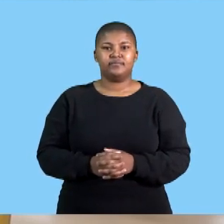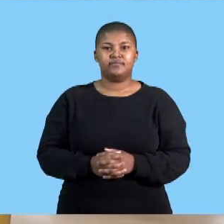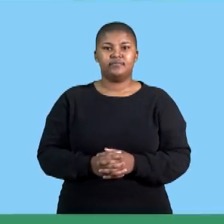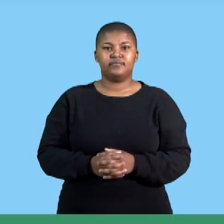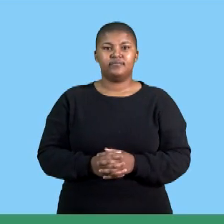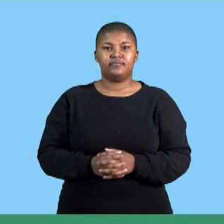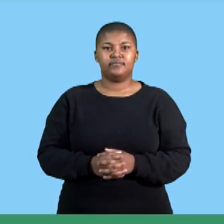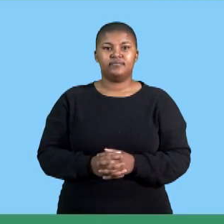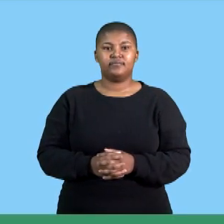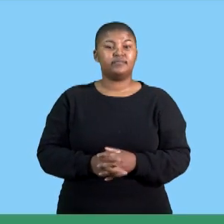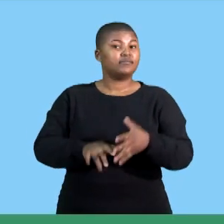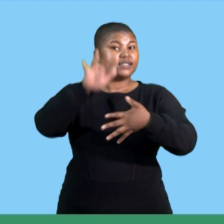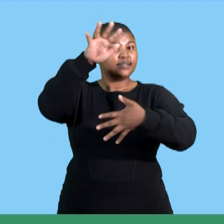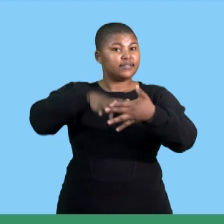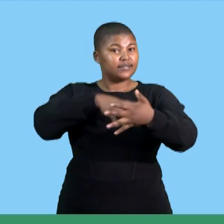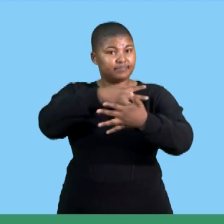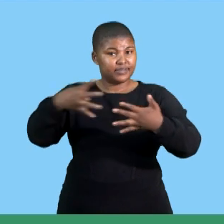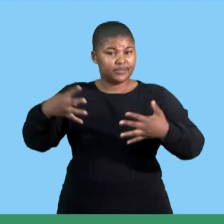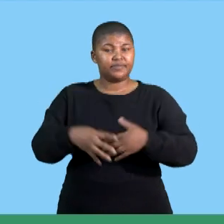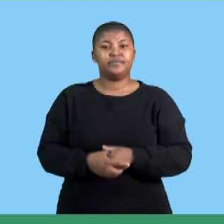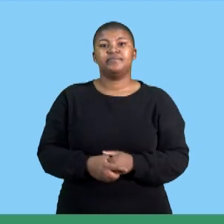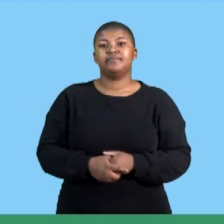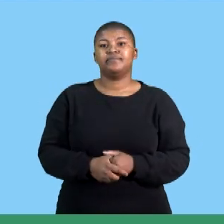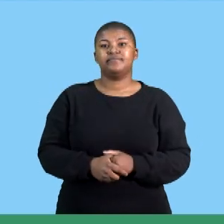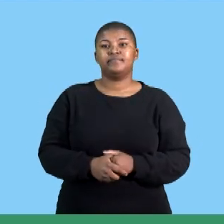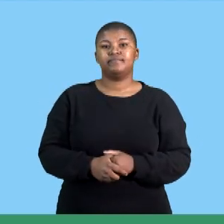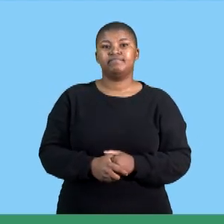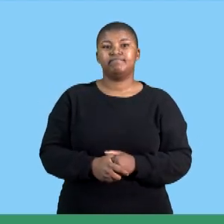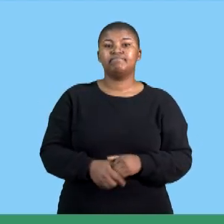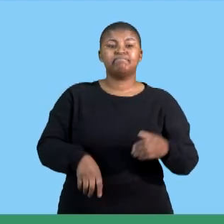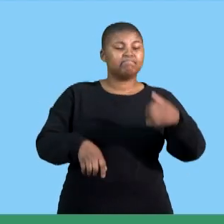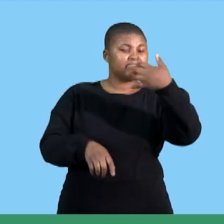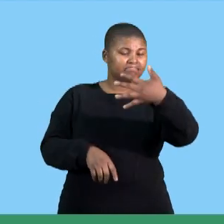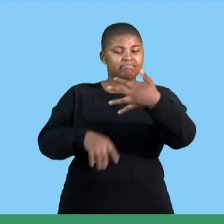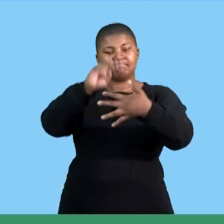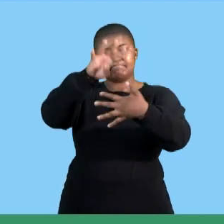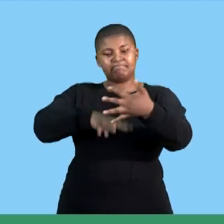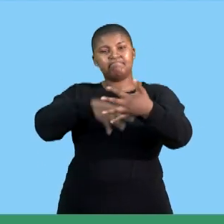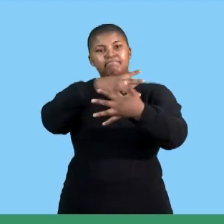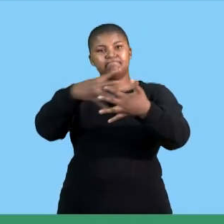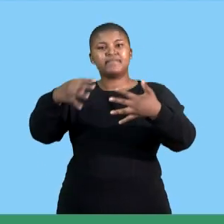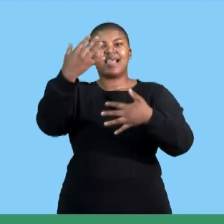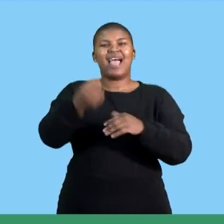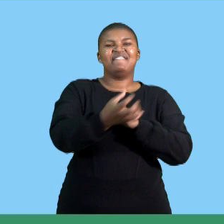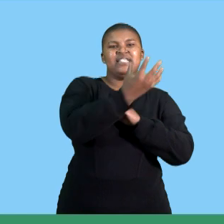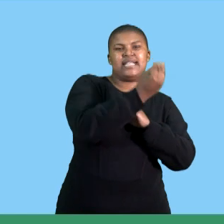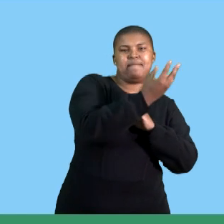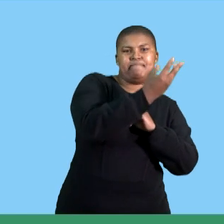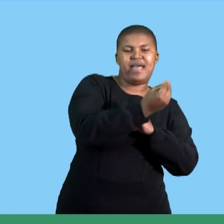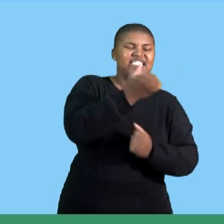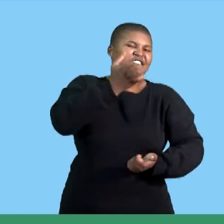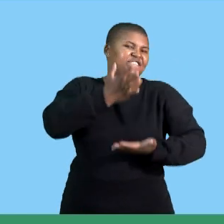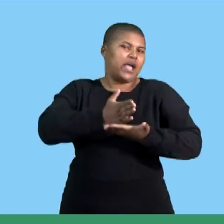now we have tables a table is a set of figures arranged in columns